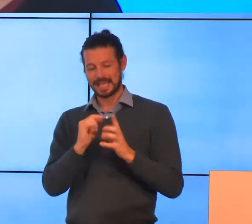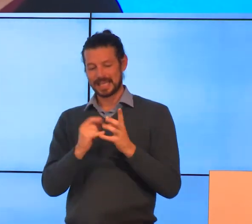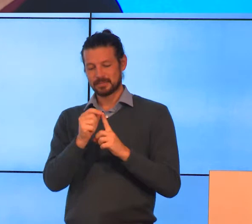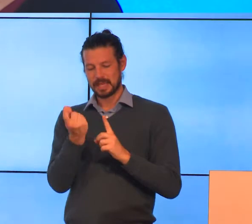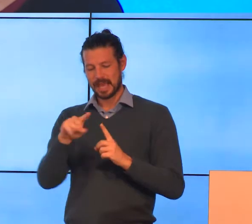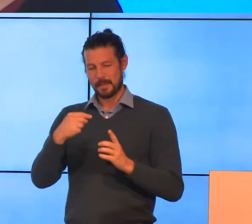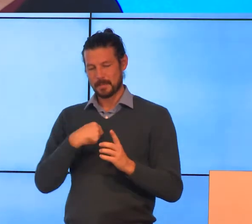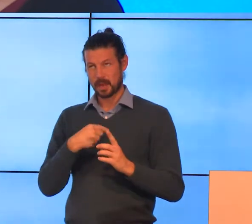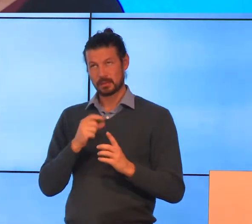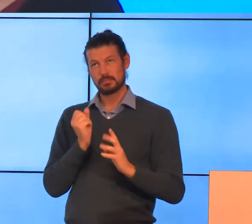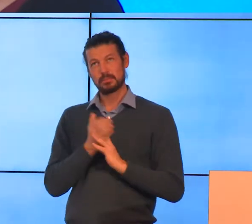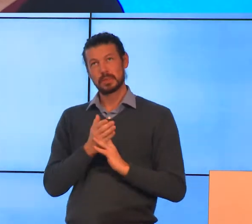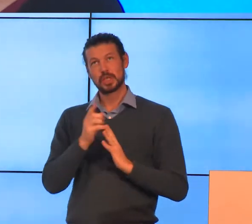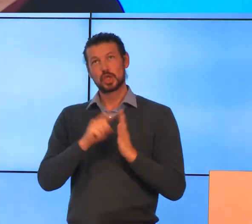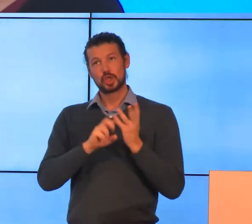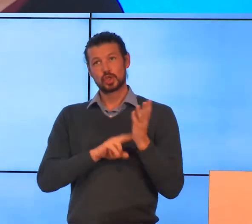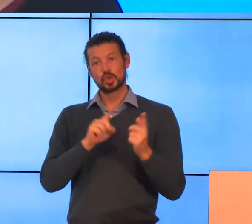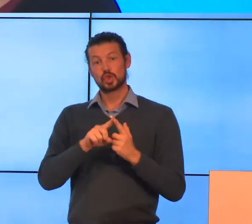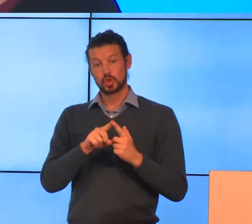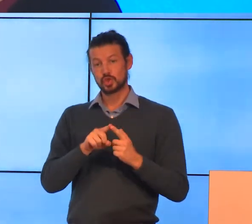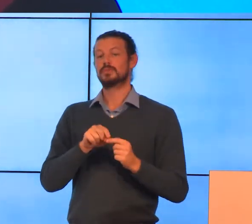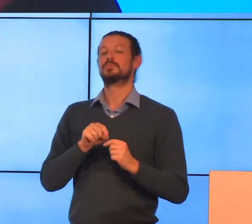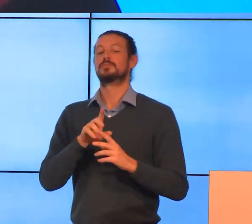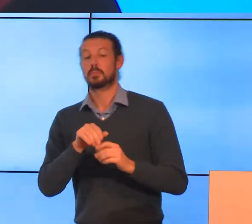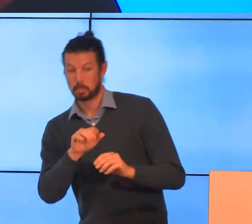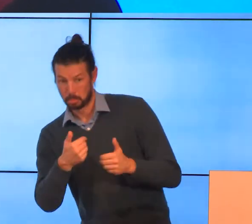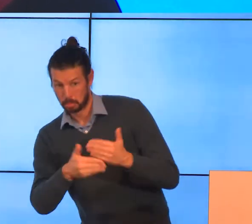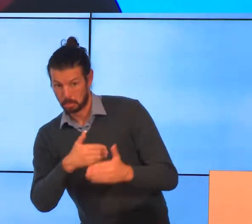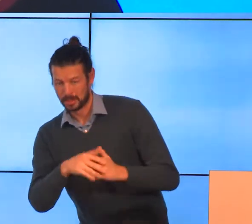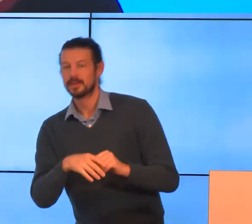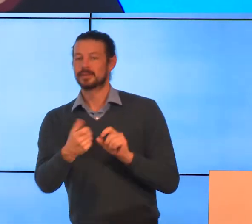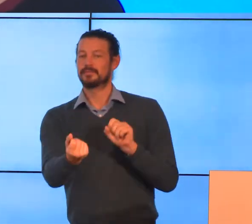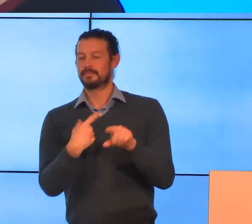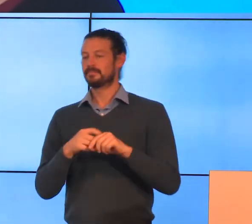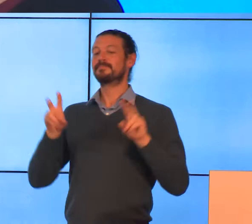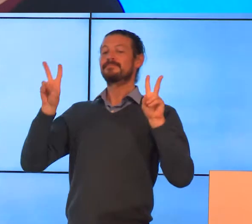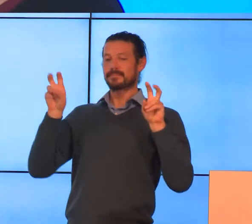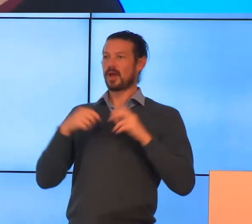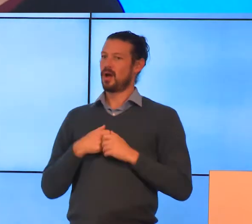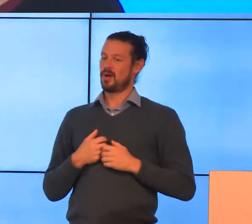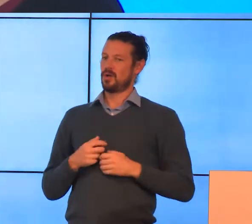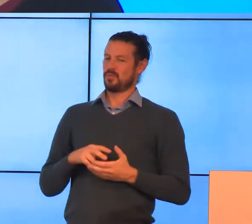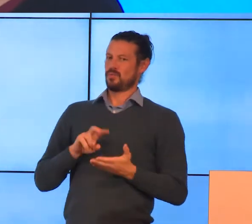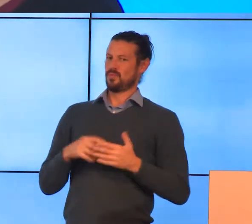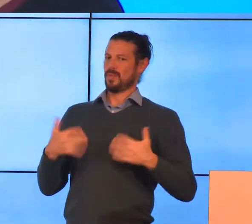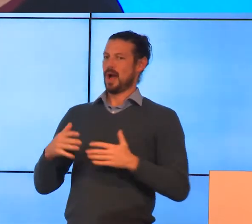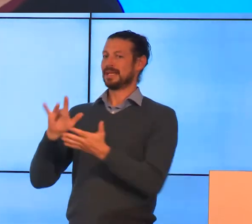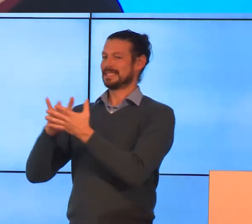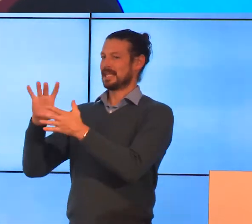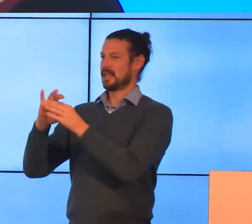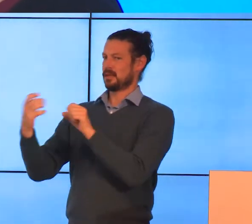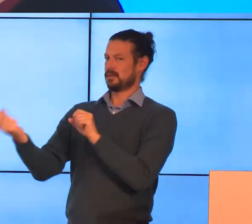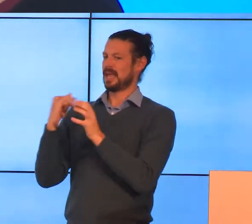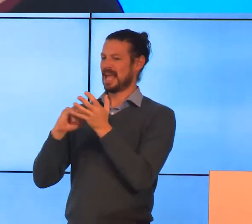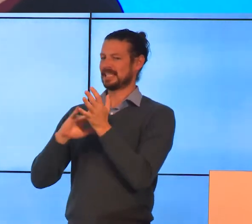June. And this is what she said over email. Oh boy, I actually got a text from Centrelink today